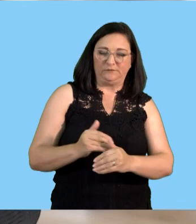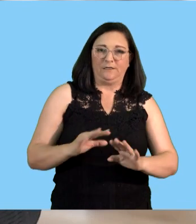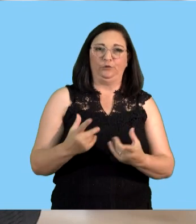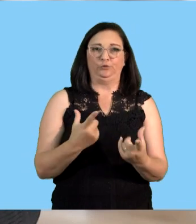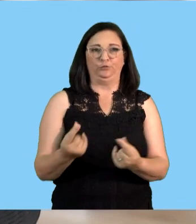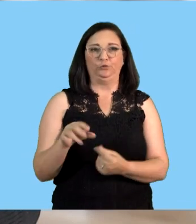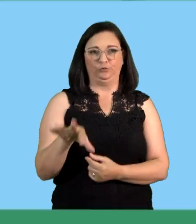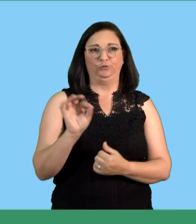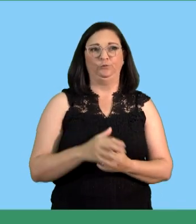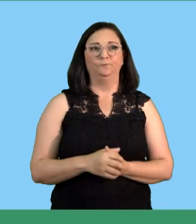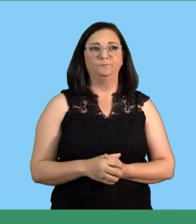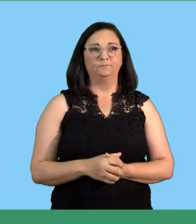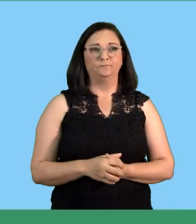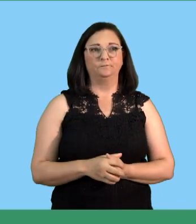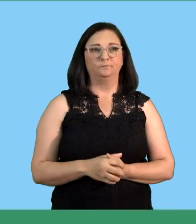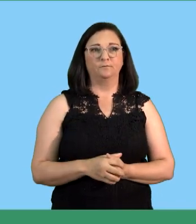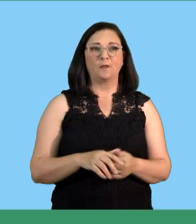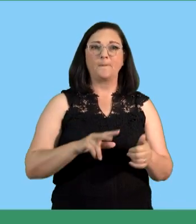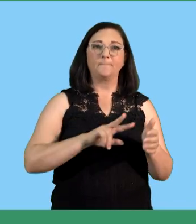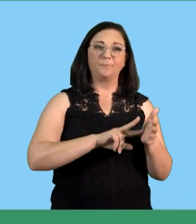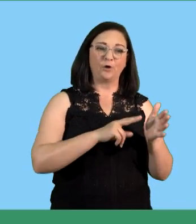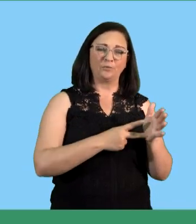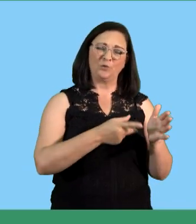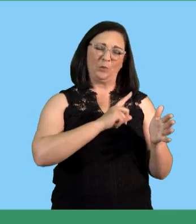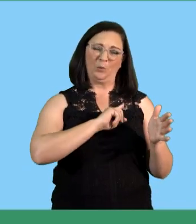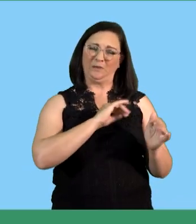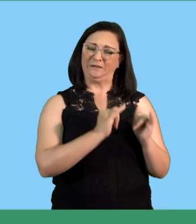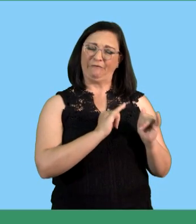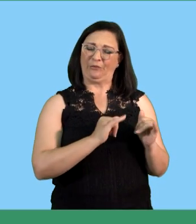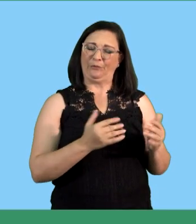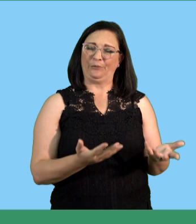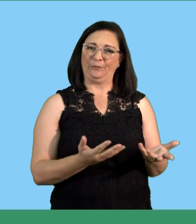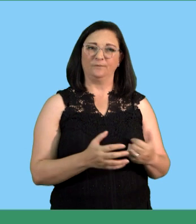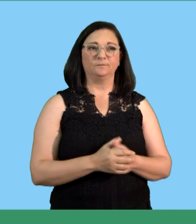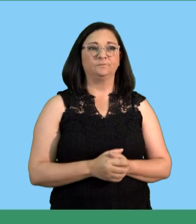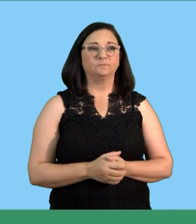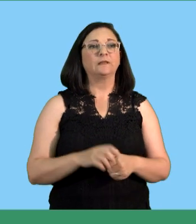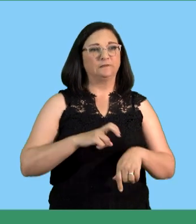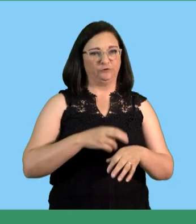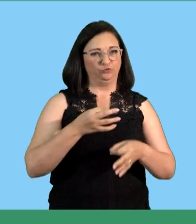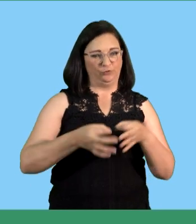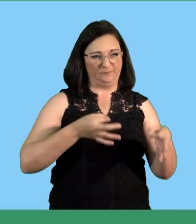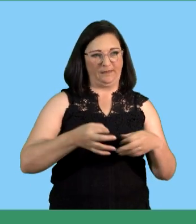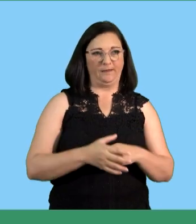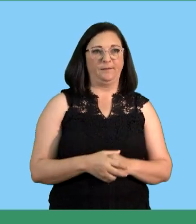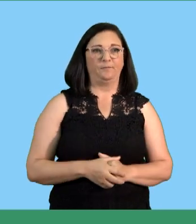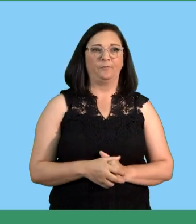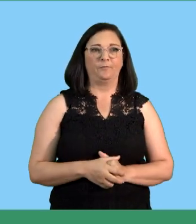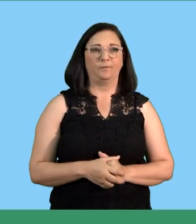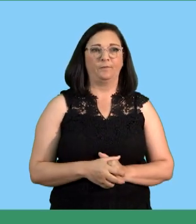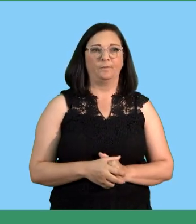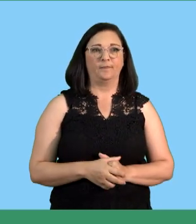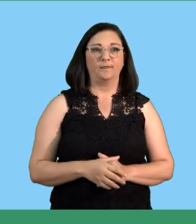you should be able to explain the purpose of an interview should be able to describe the role of the